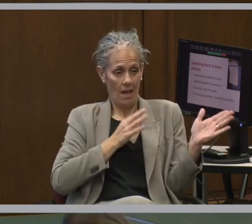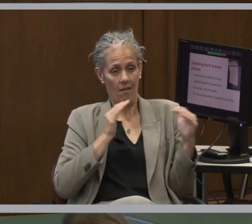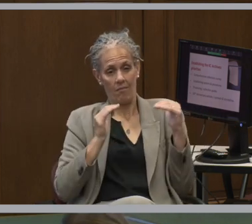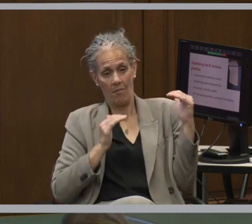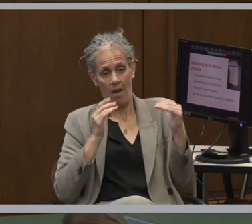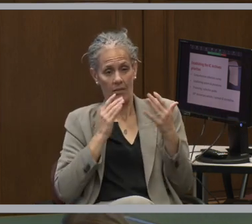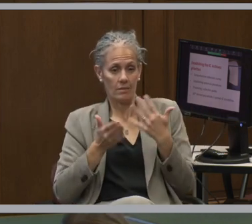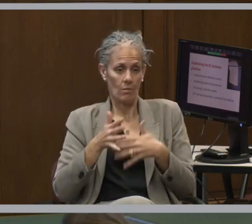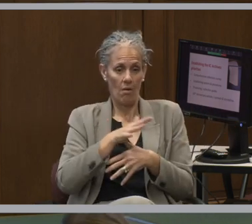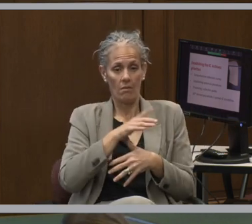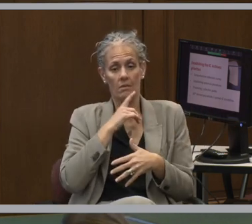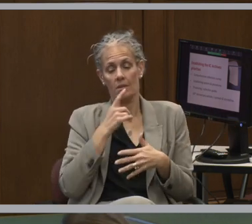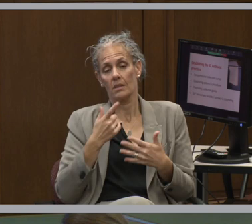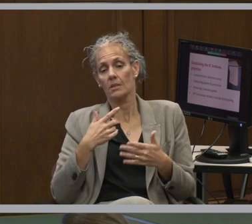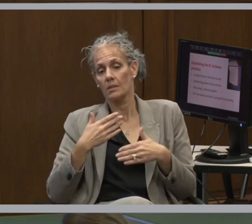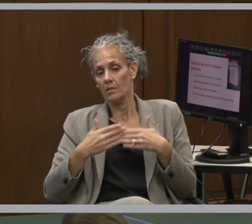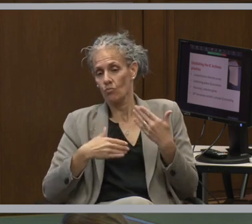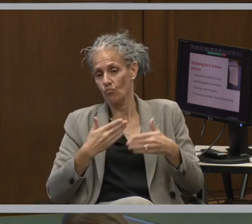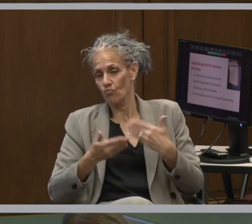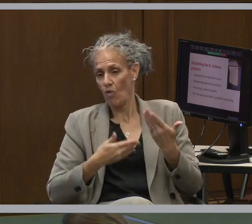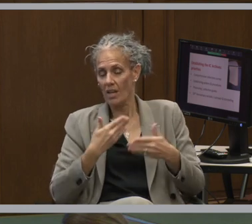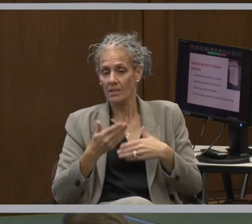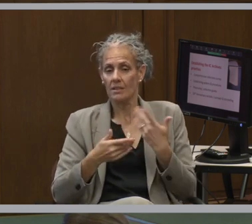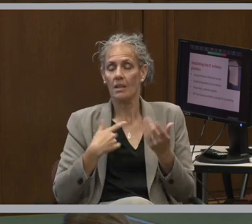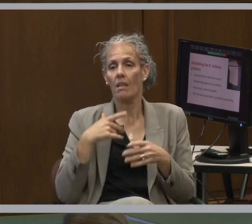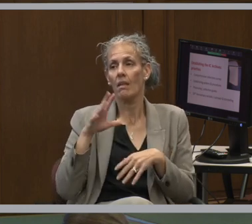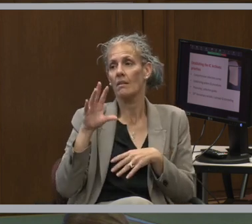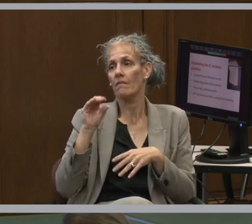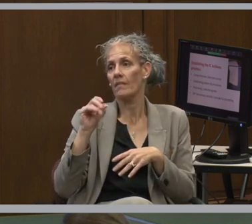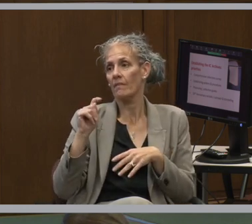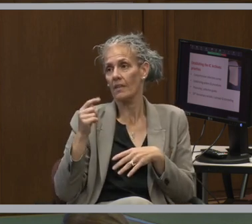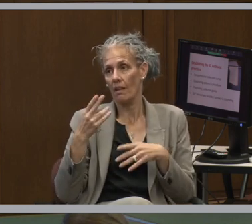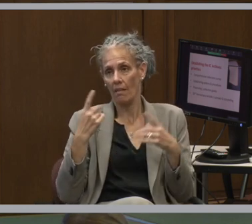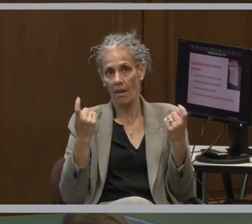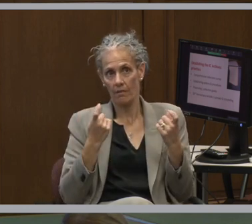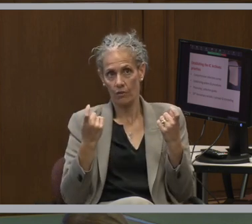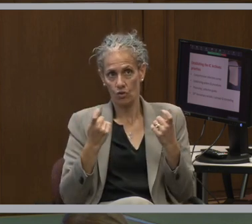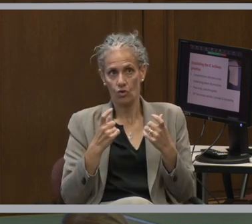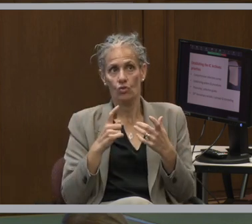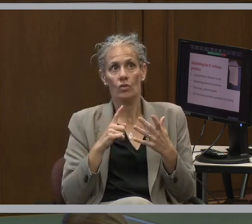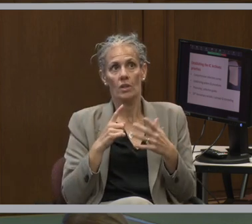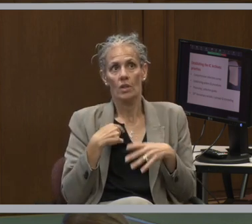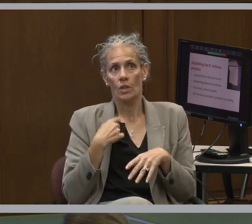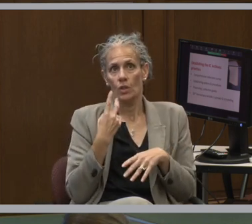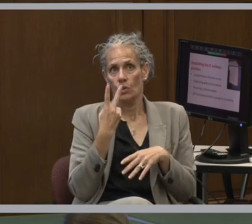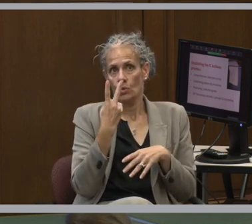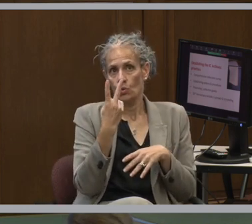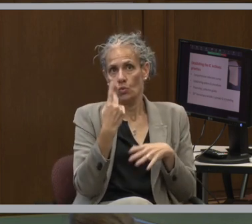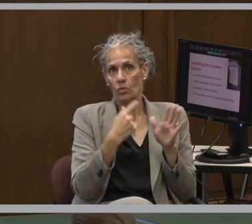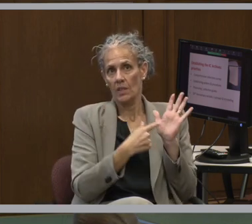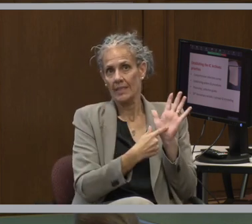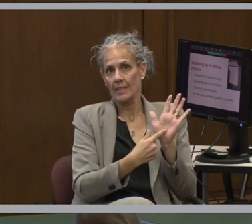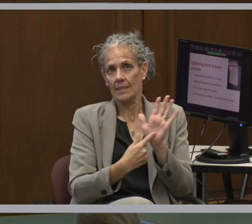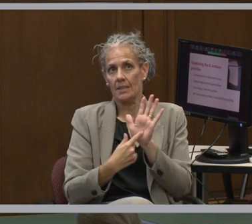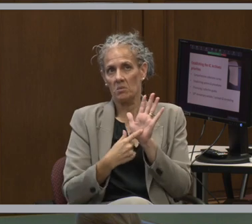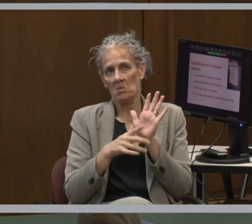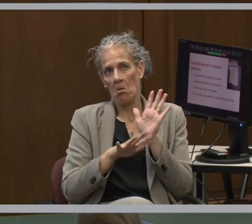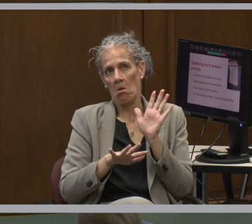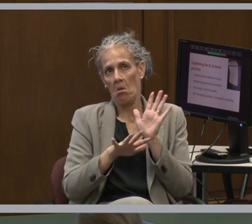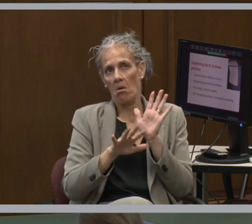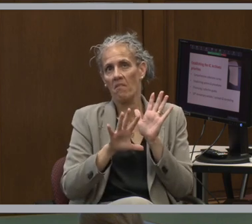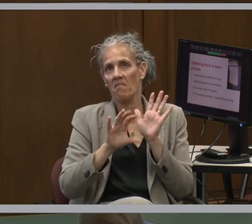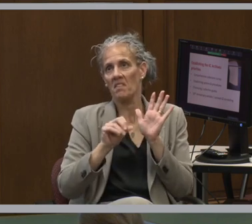Processing, and then of course, the 50th anniversary. There were actually two exhibits around the 50th anniversary,